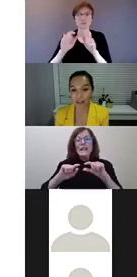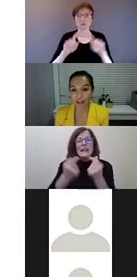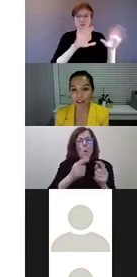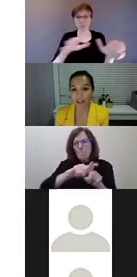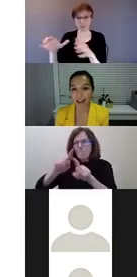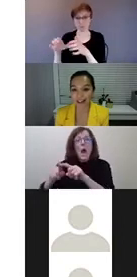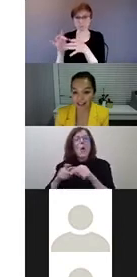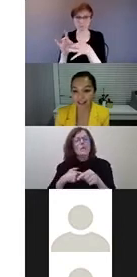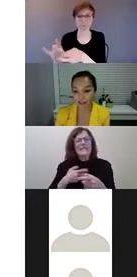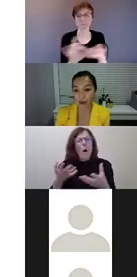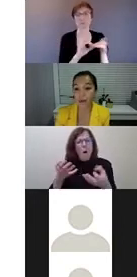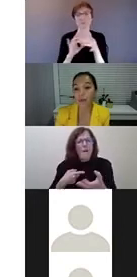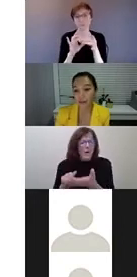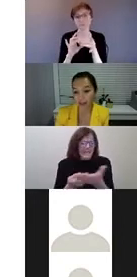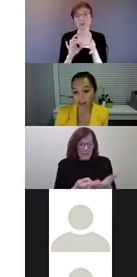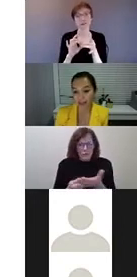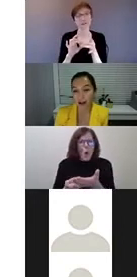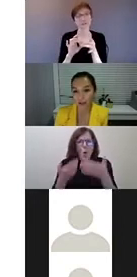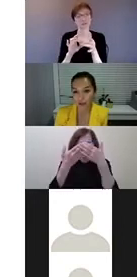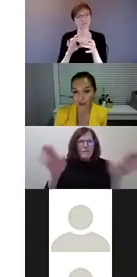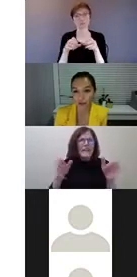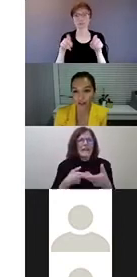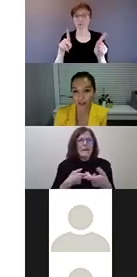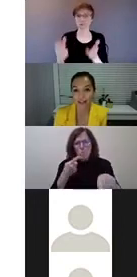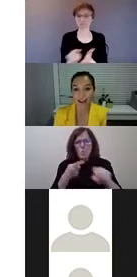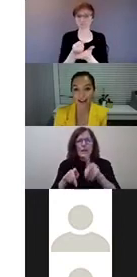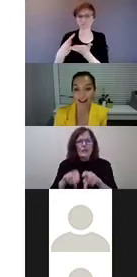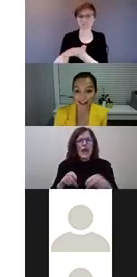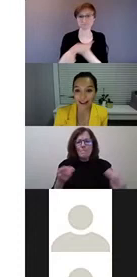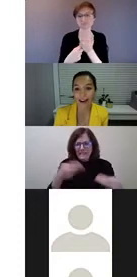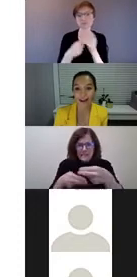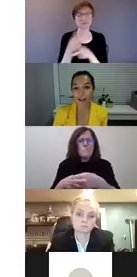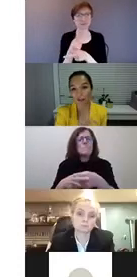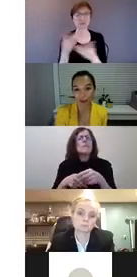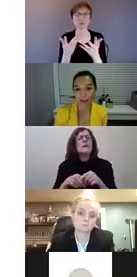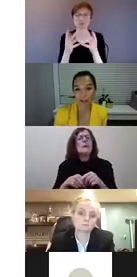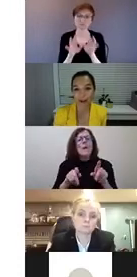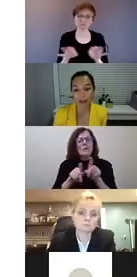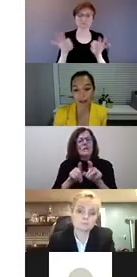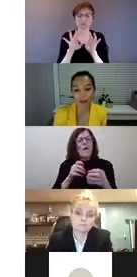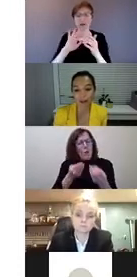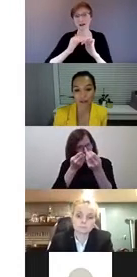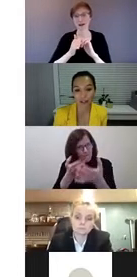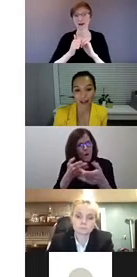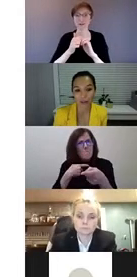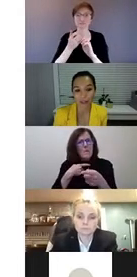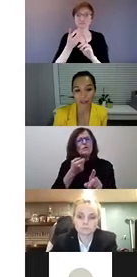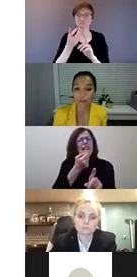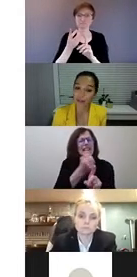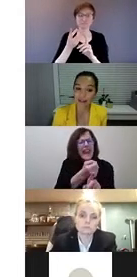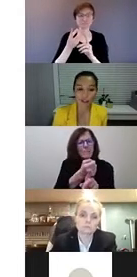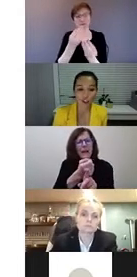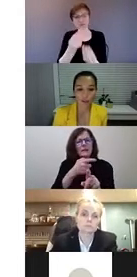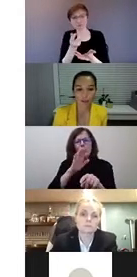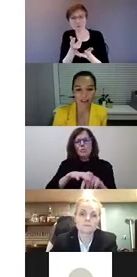for discussions, and identify what really matters and how those transformations can inform and feedback on all those different aspects.